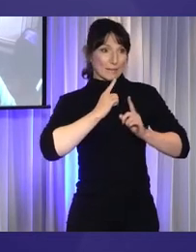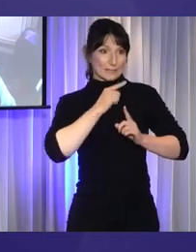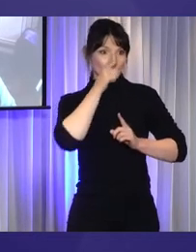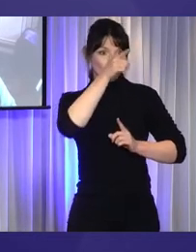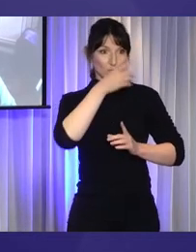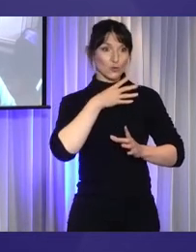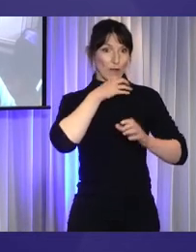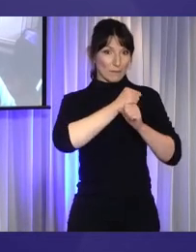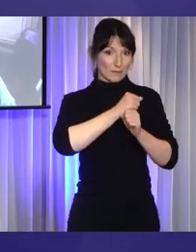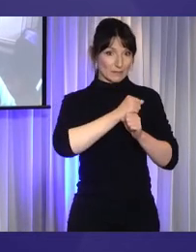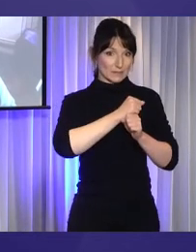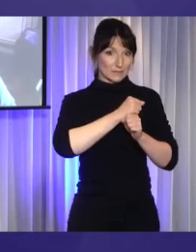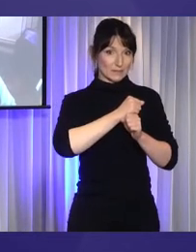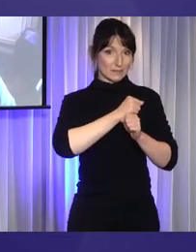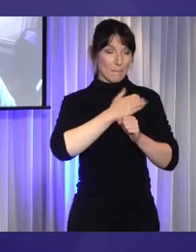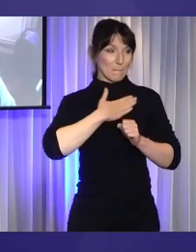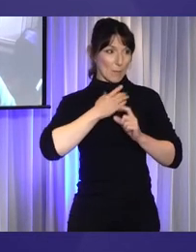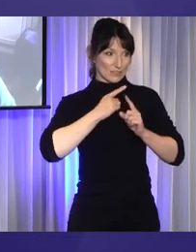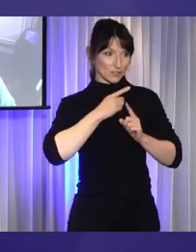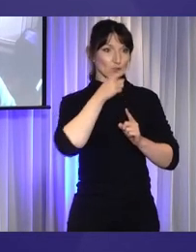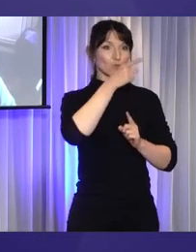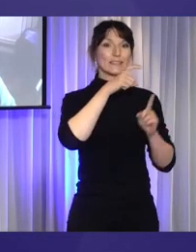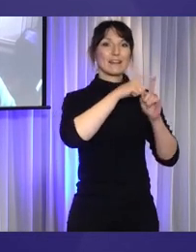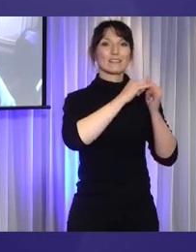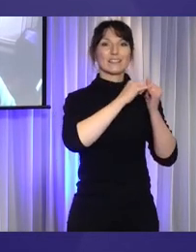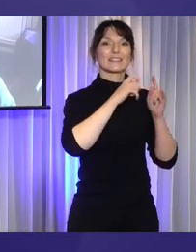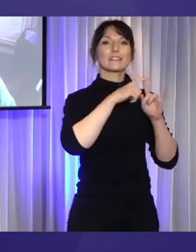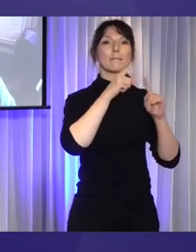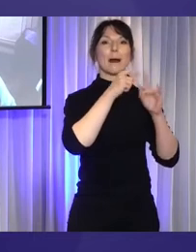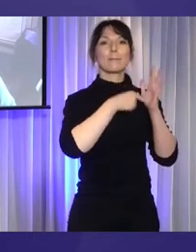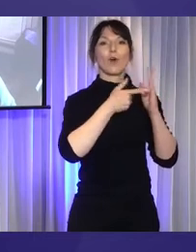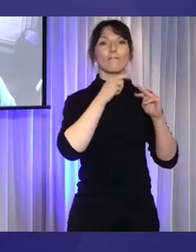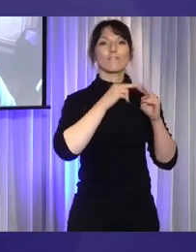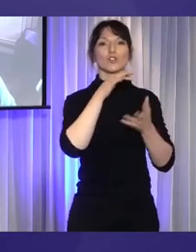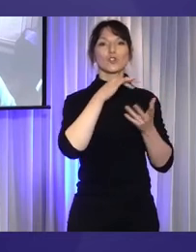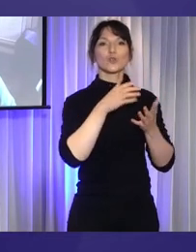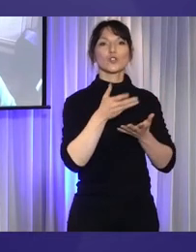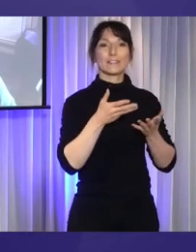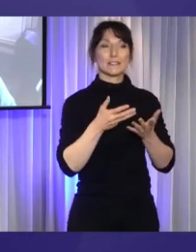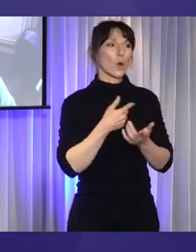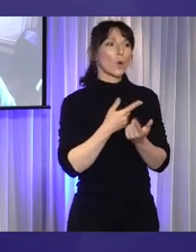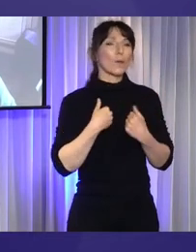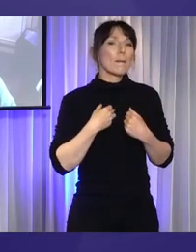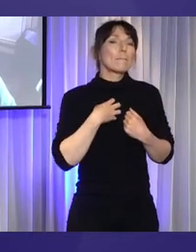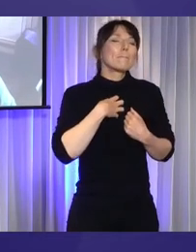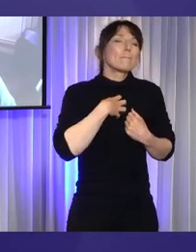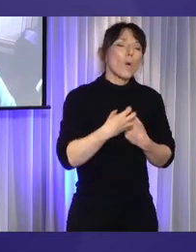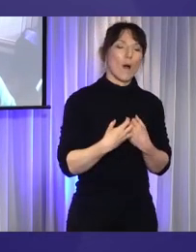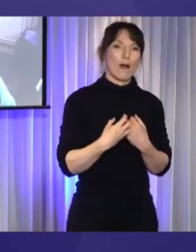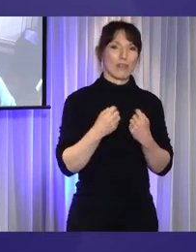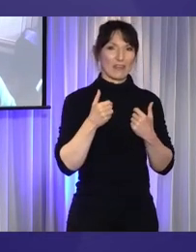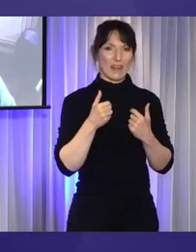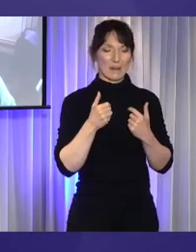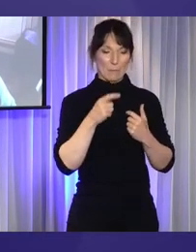to the Department of Social Services, is that we are much more than people with a